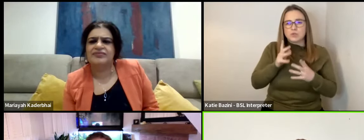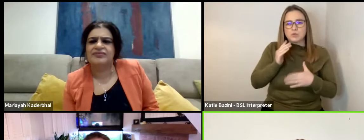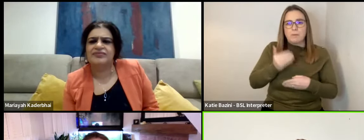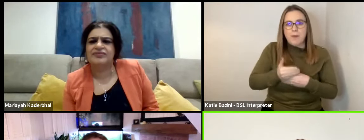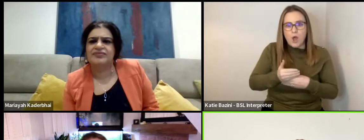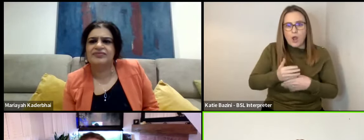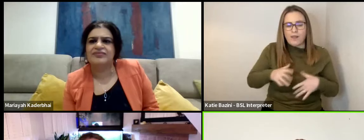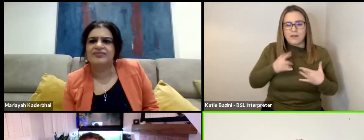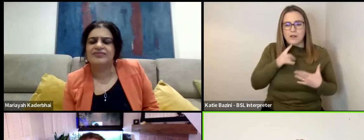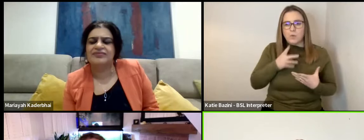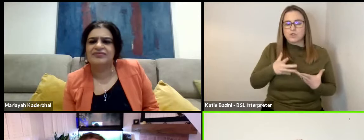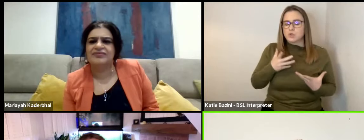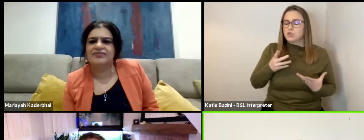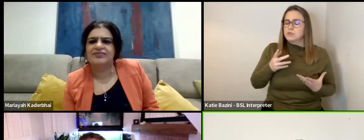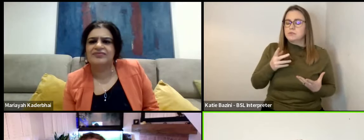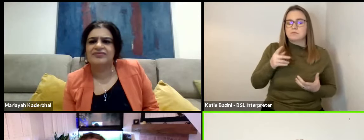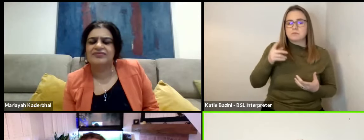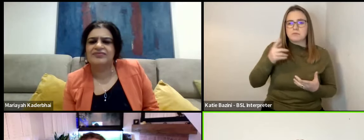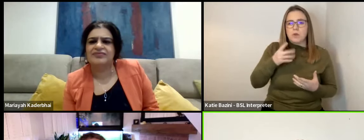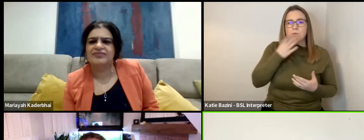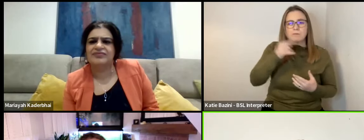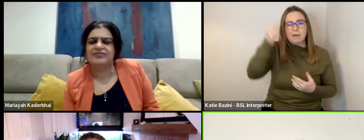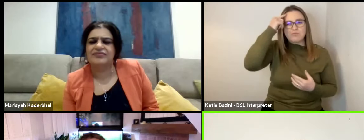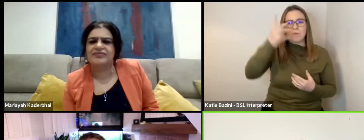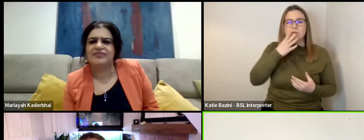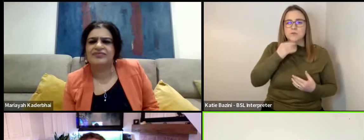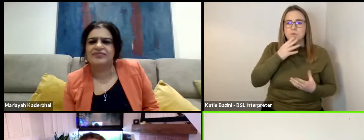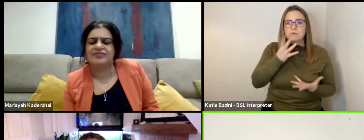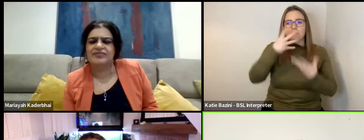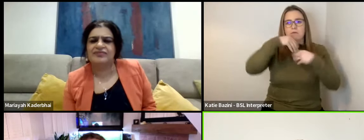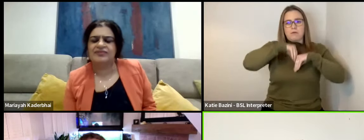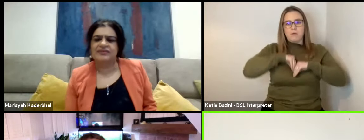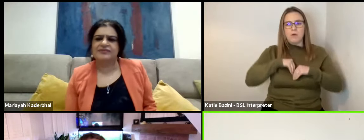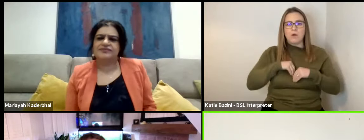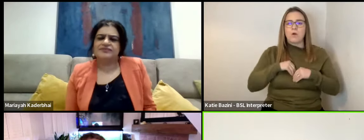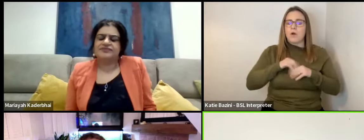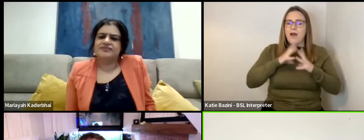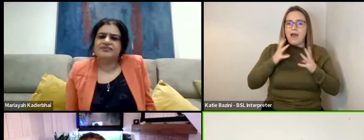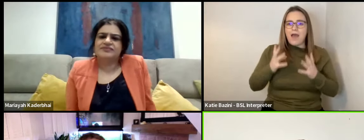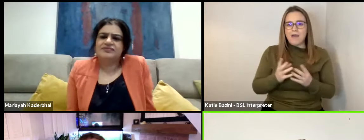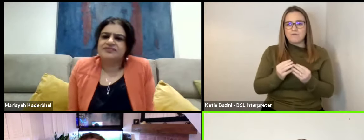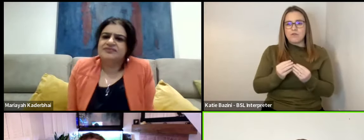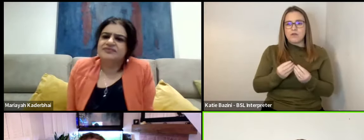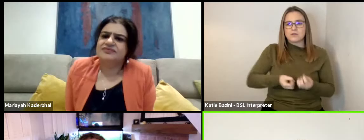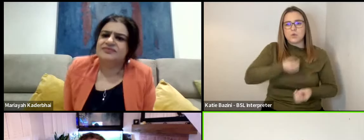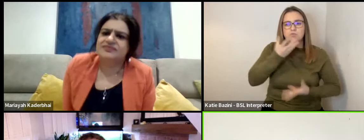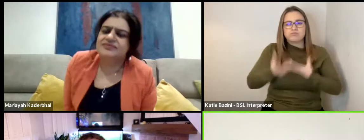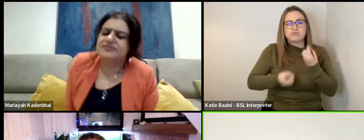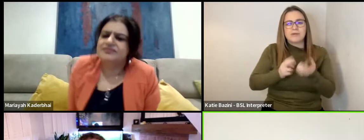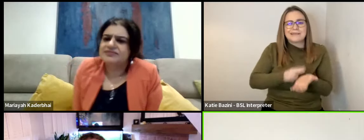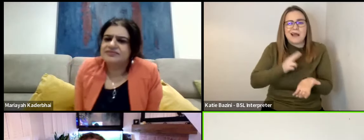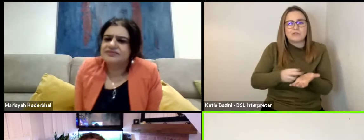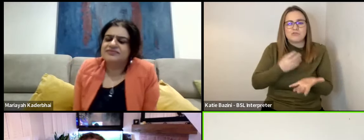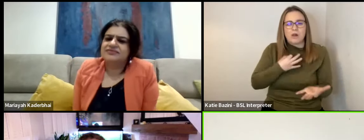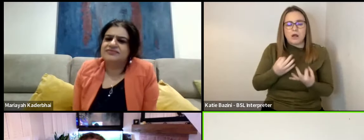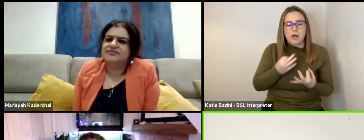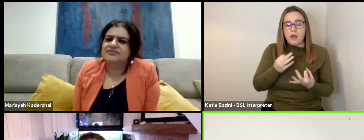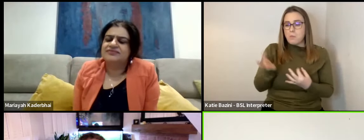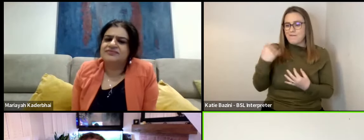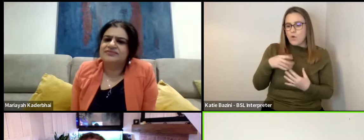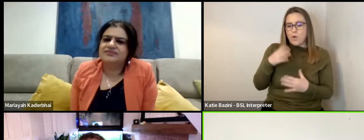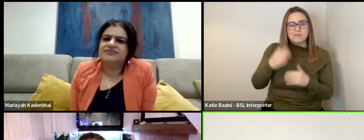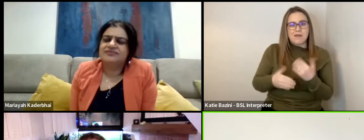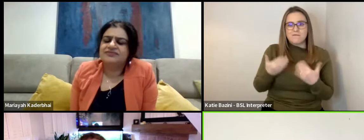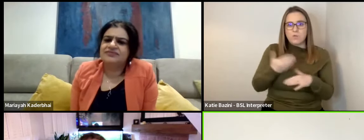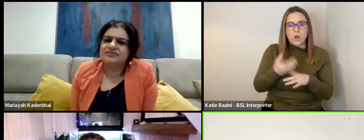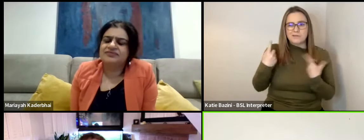managing it too much and intellectualizing it just to actually breathe it. And you said, you know, working with others, for me, I've never worked in parallel